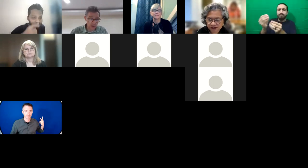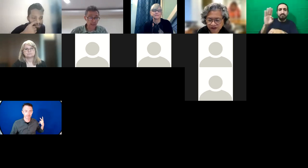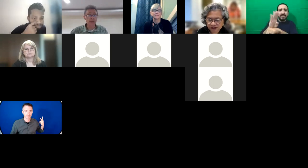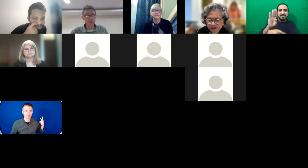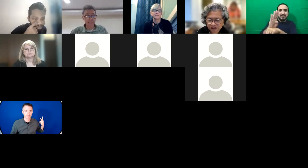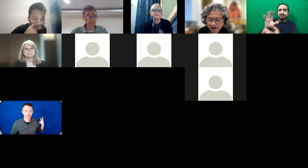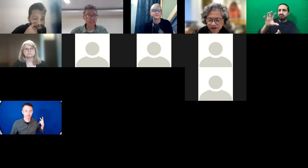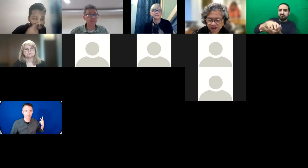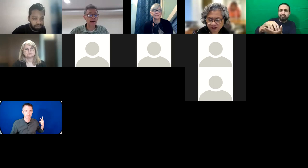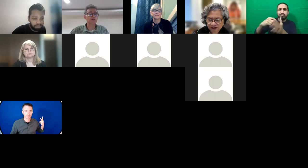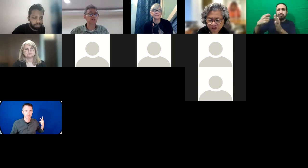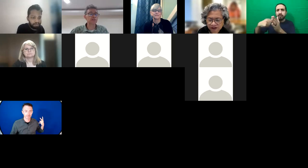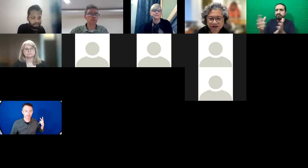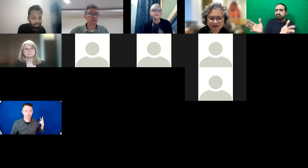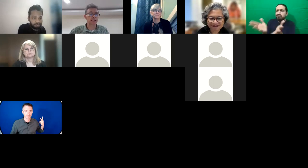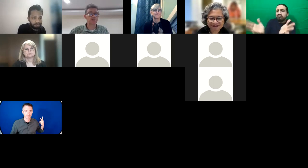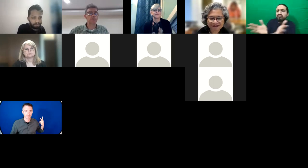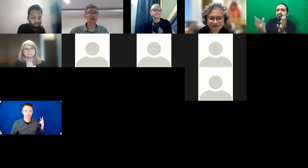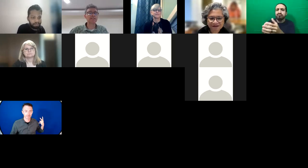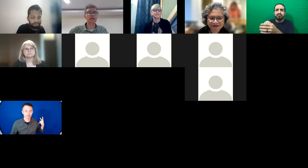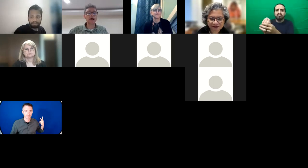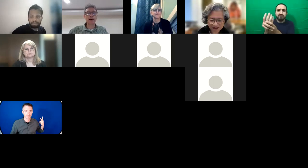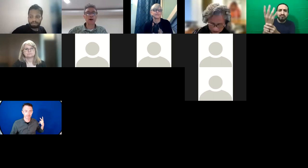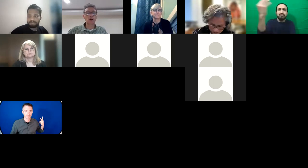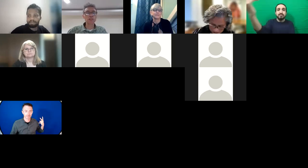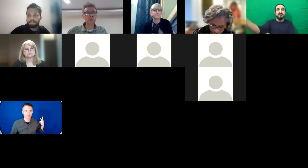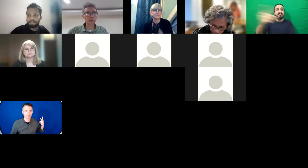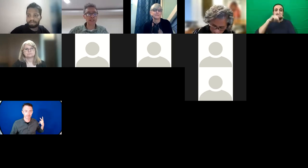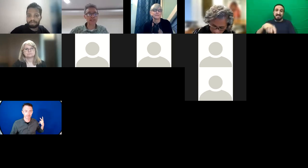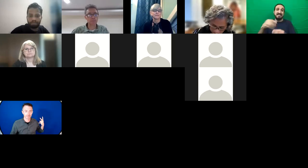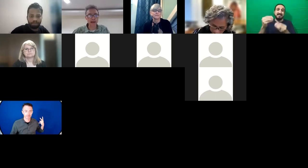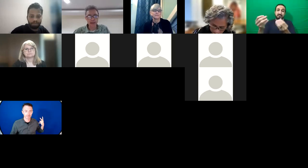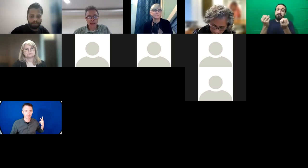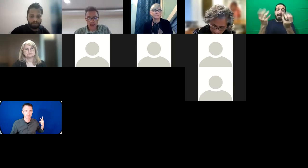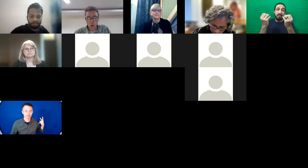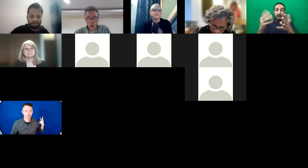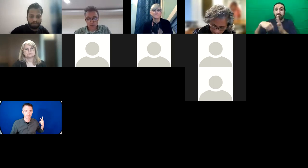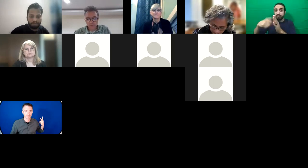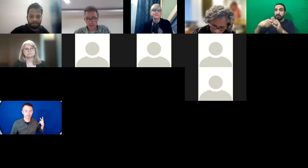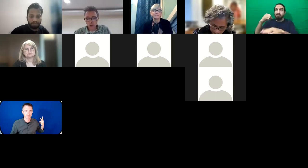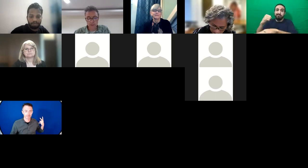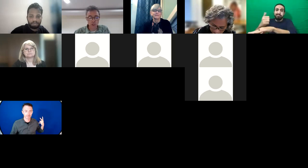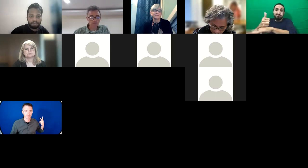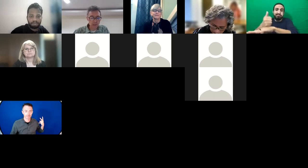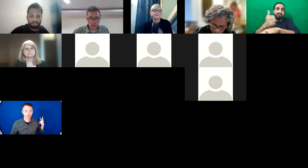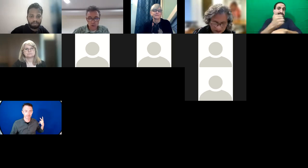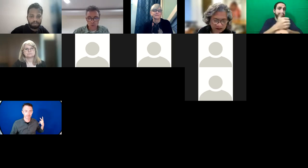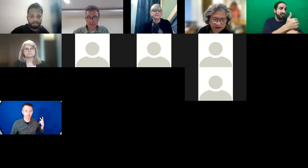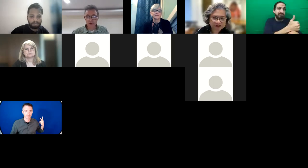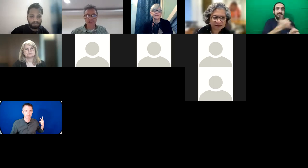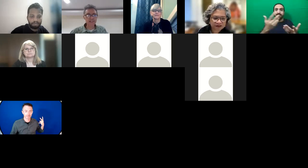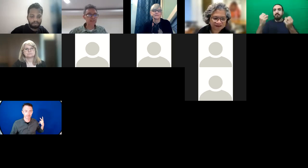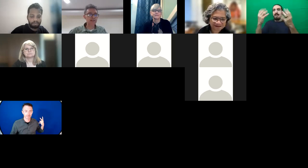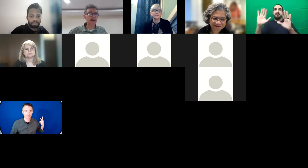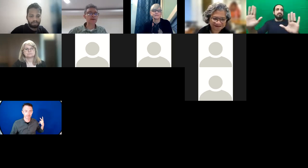literally we need tens of thousands of these projects implemented across communities and by cooperatives and so on. So those